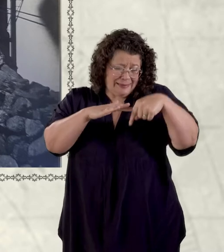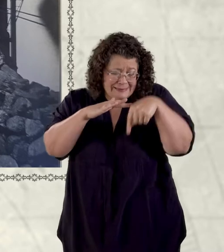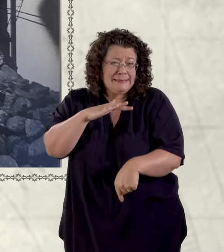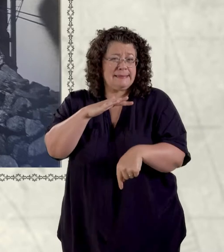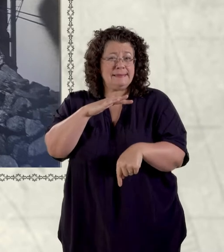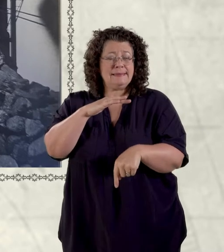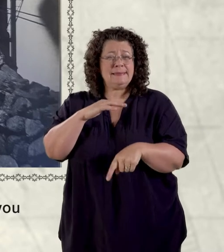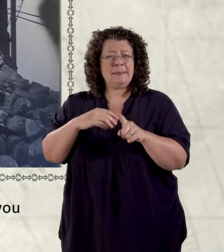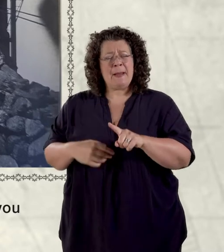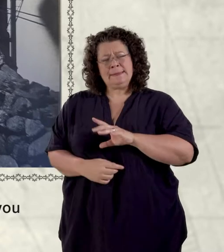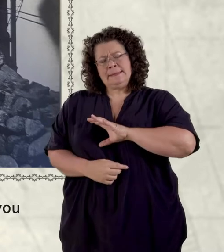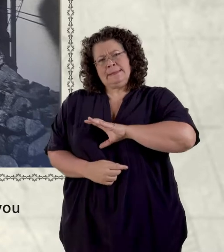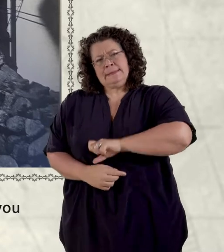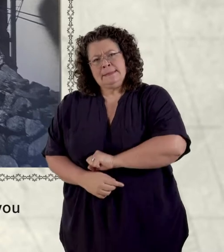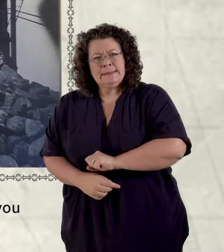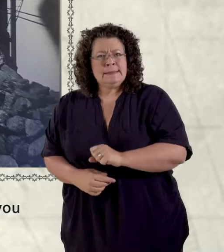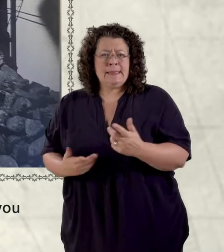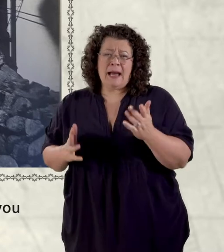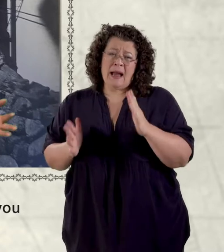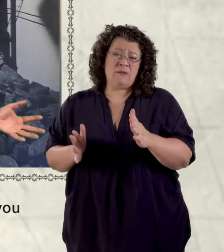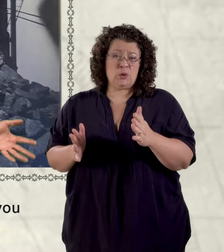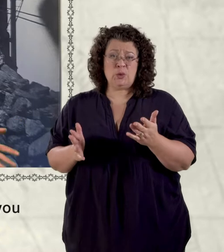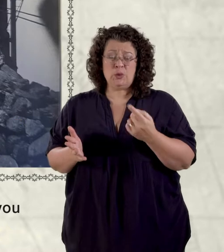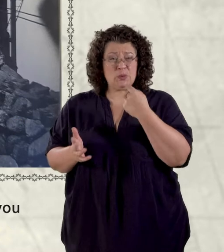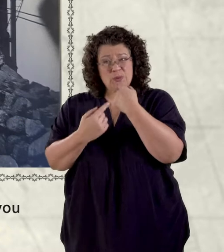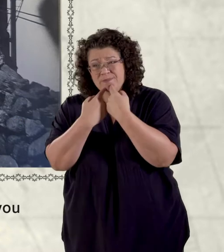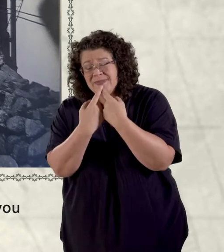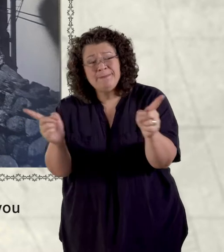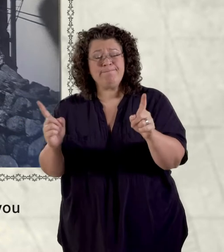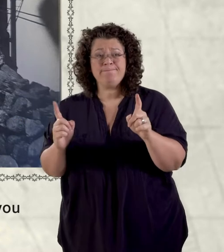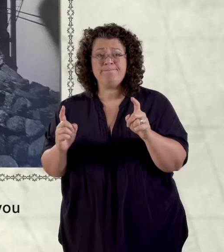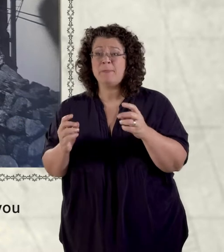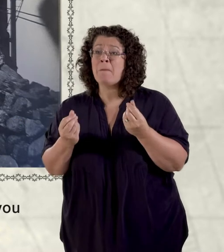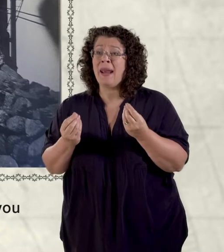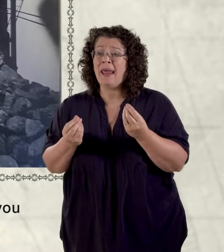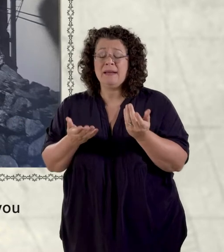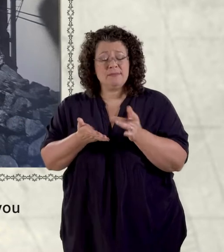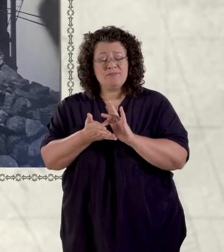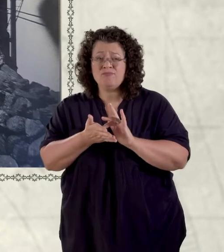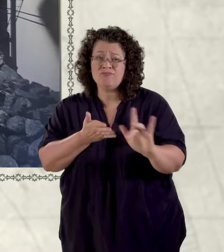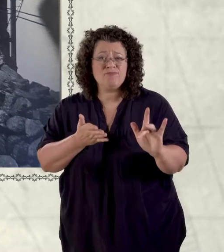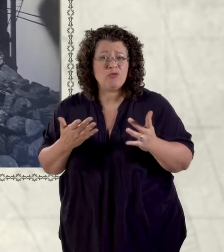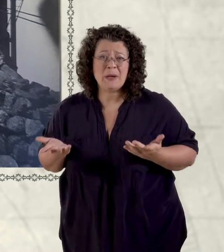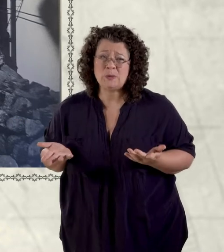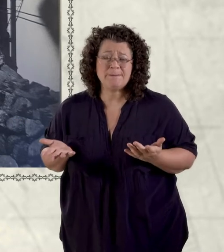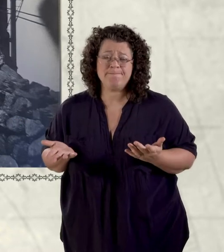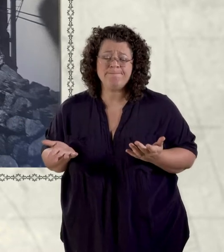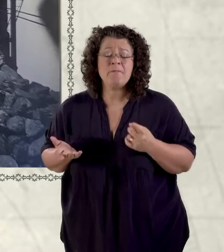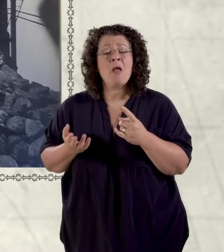is coal beneath our feet but with a heavy heart i have to tell you that i don't have any more money you will receive